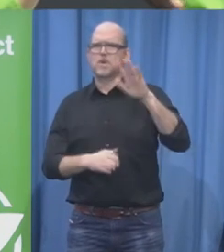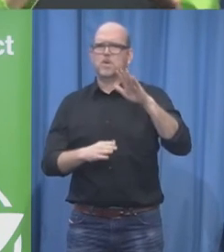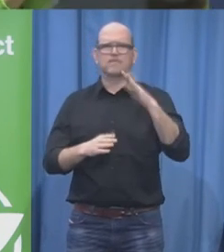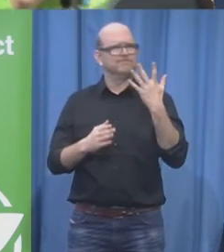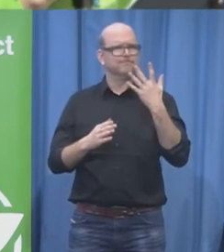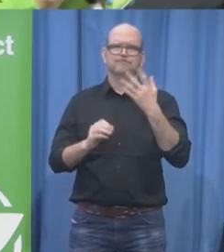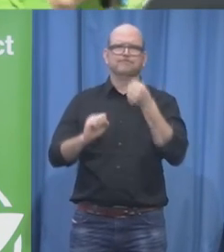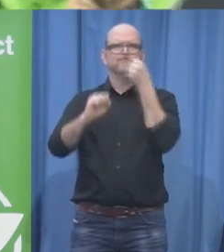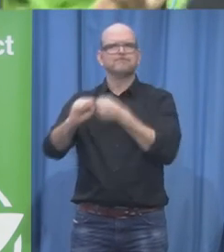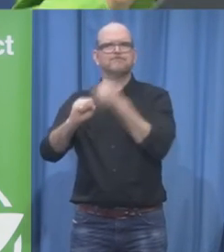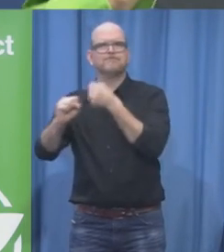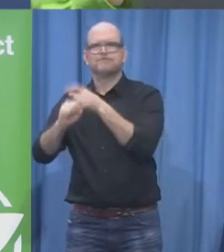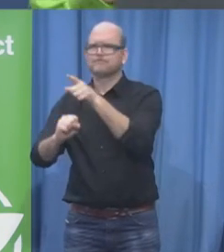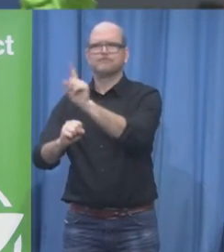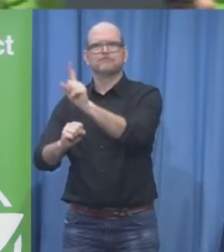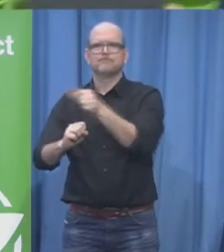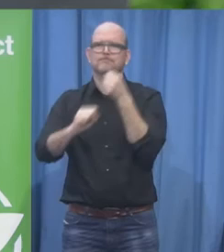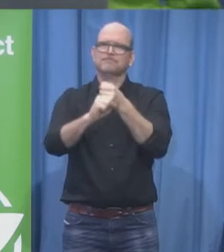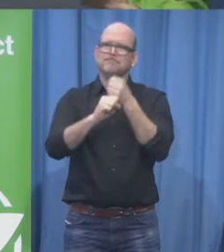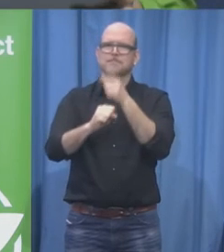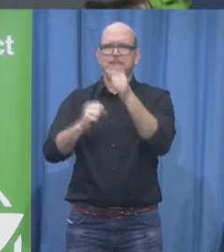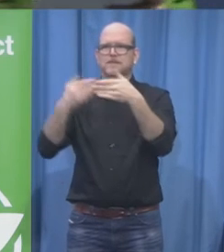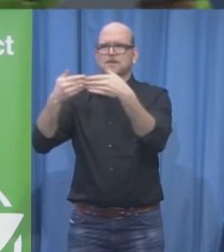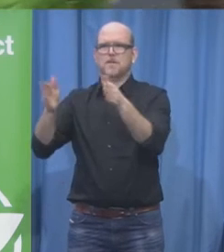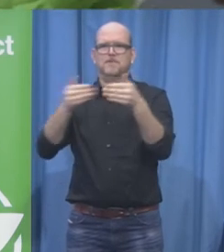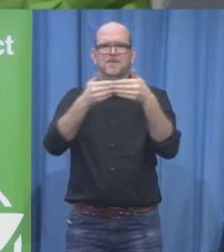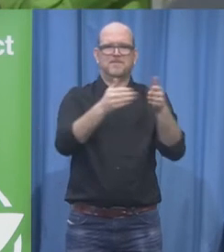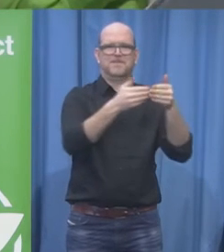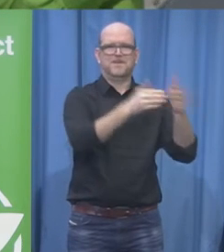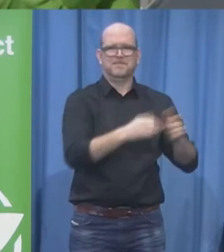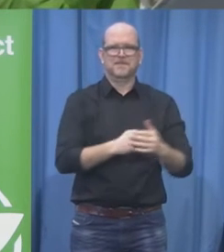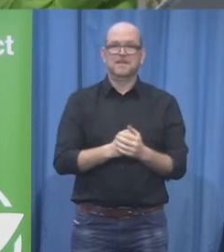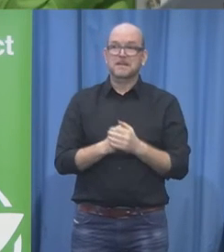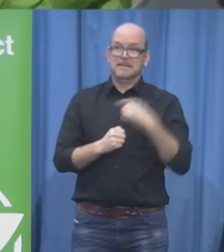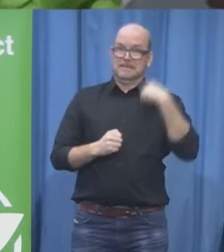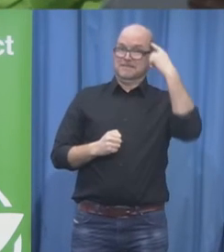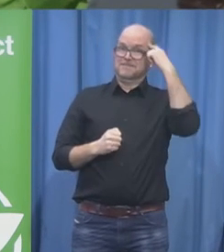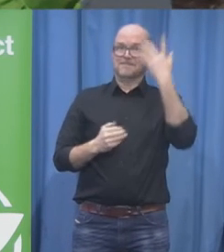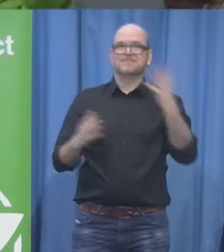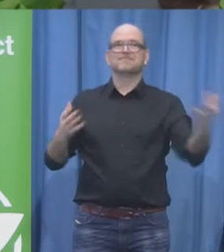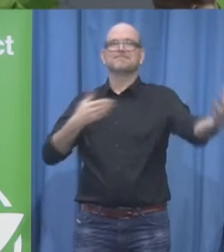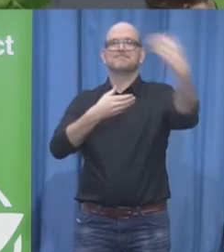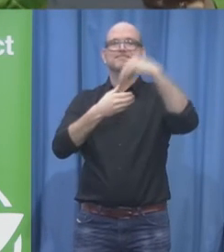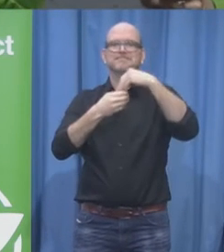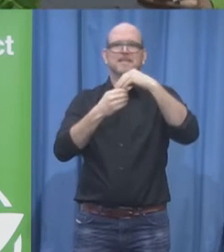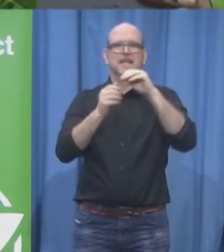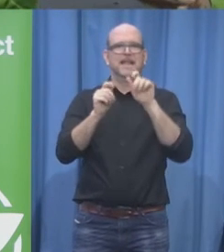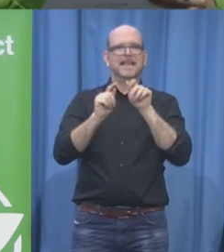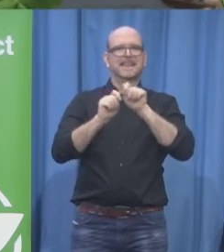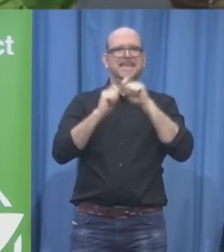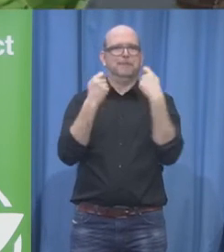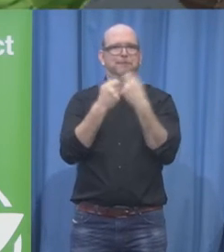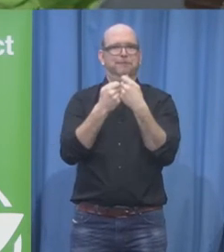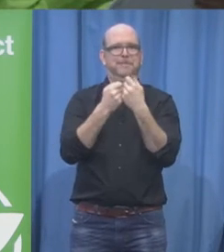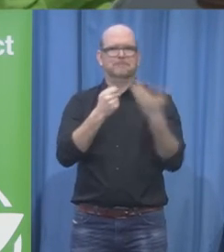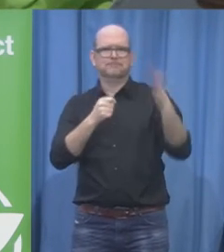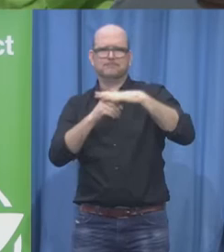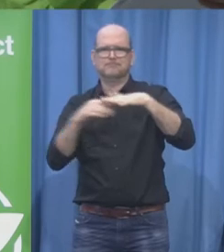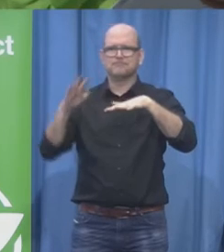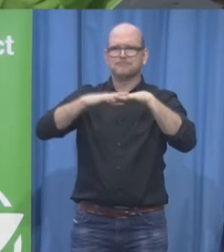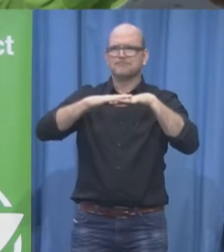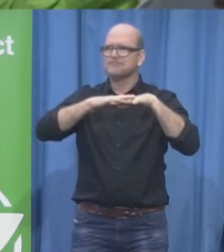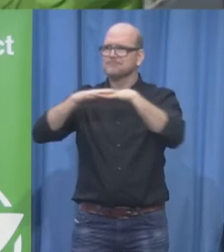field of disability and inclusion when the concept of otherness is really being challenged we are all human